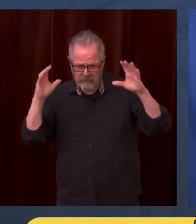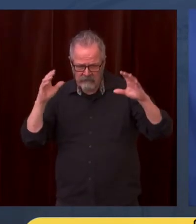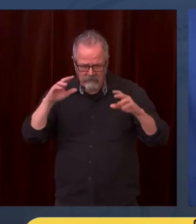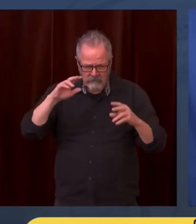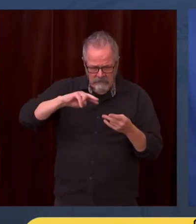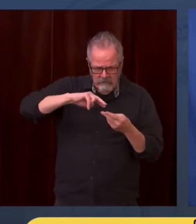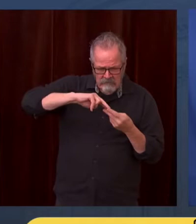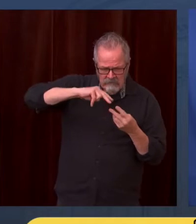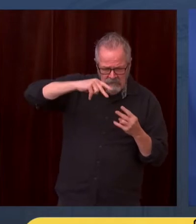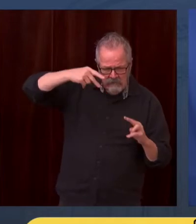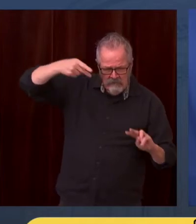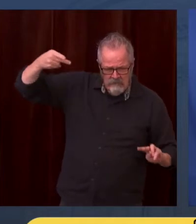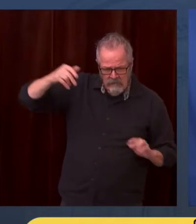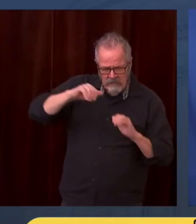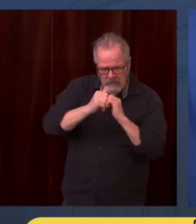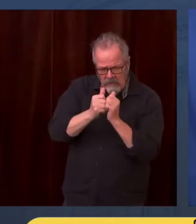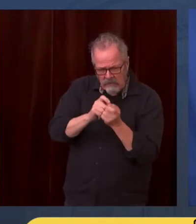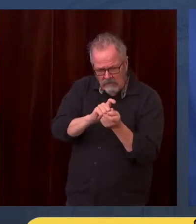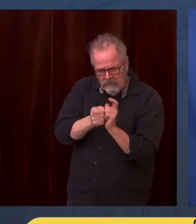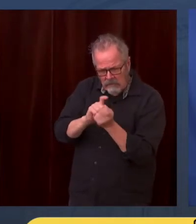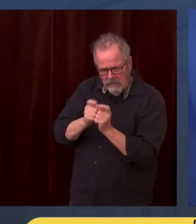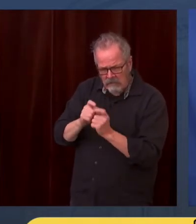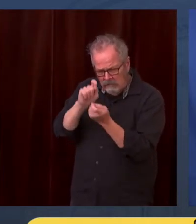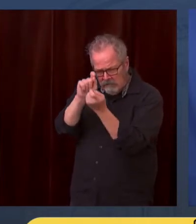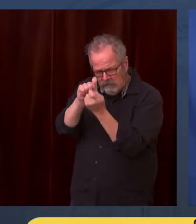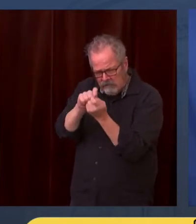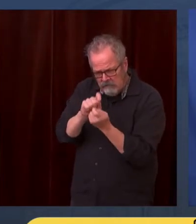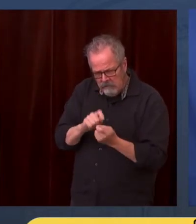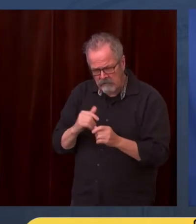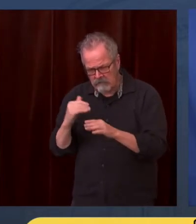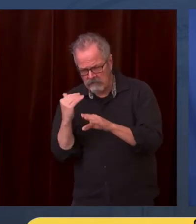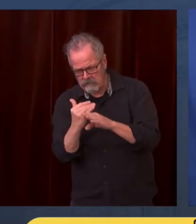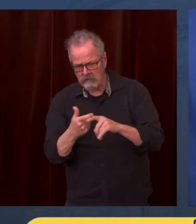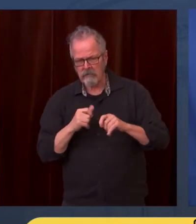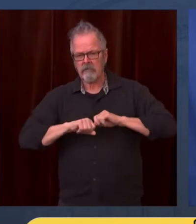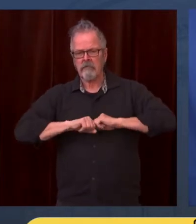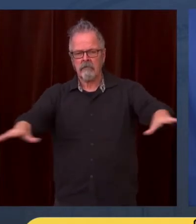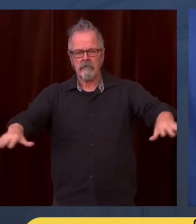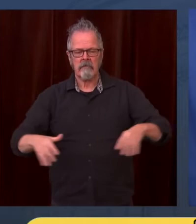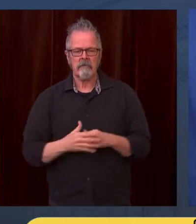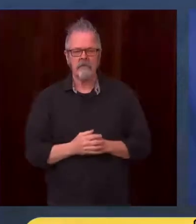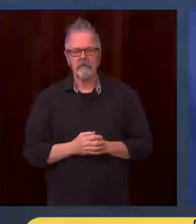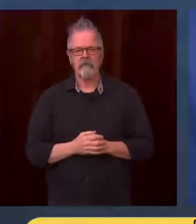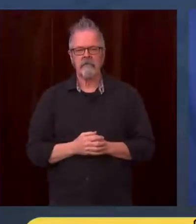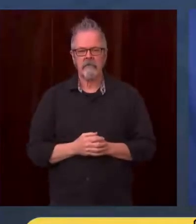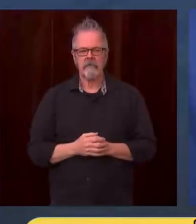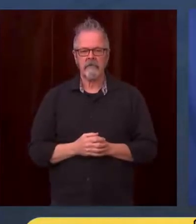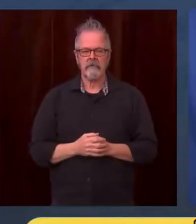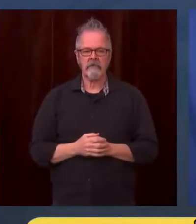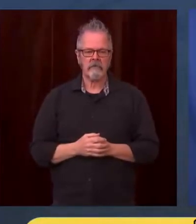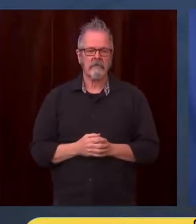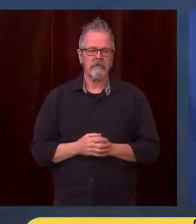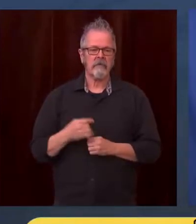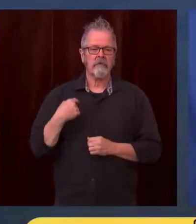of Omicron. So we will be active no matter what the science tells us.